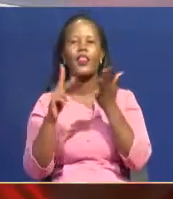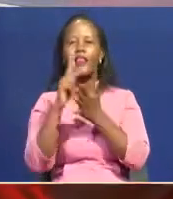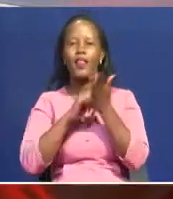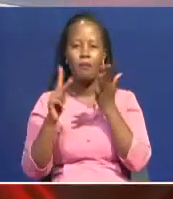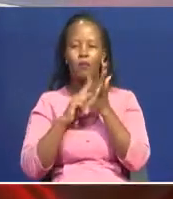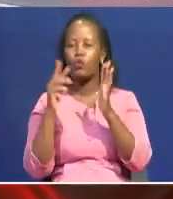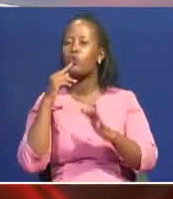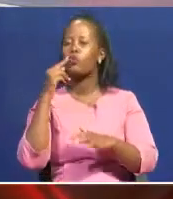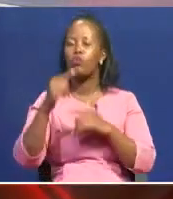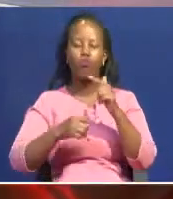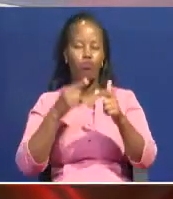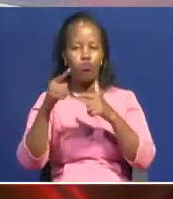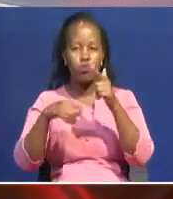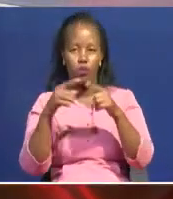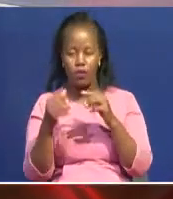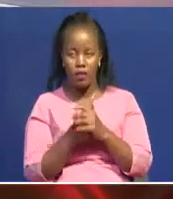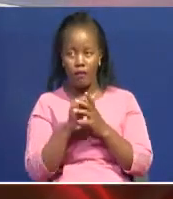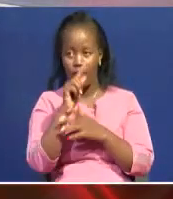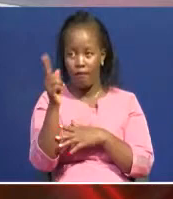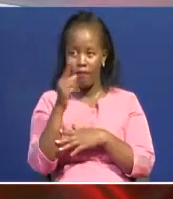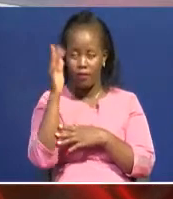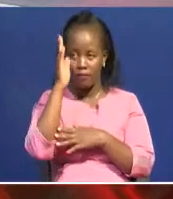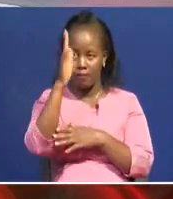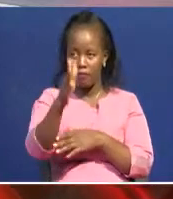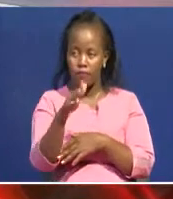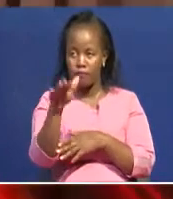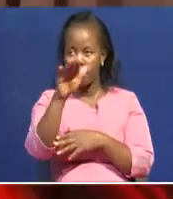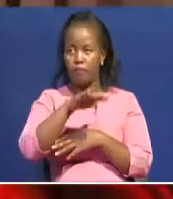on the same list crossover and listening.